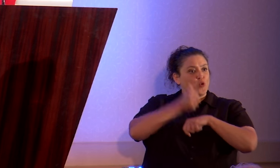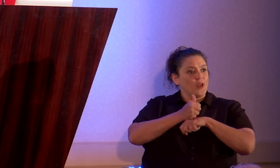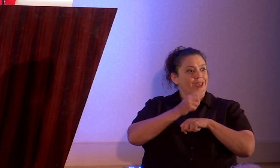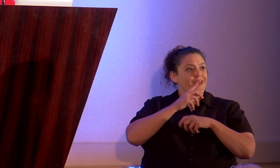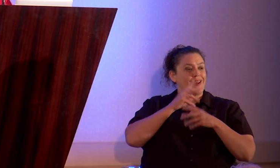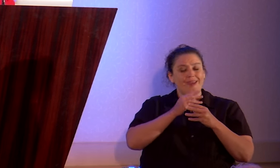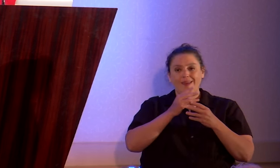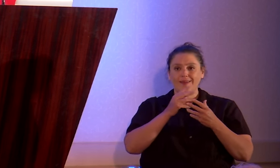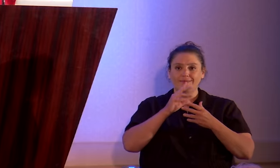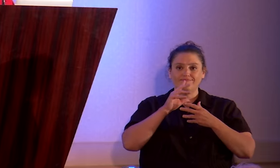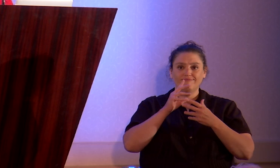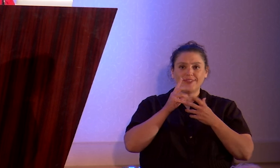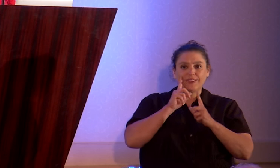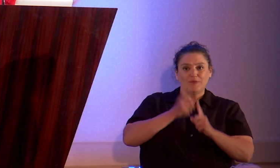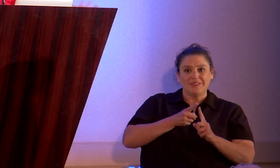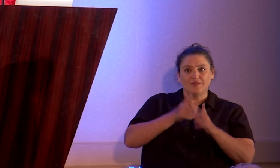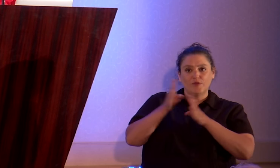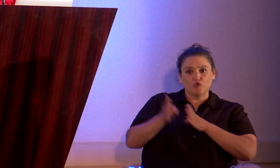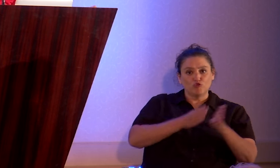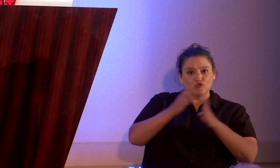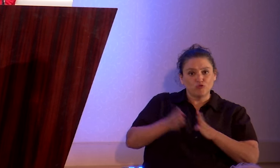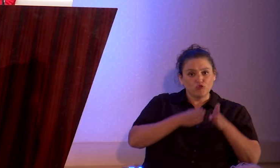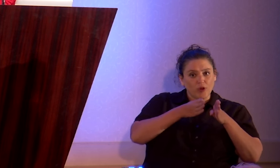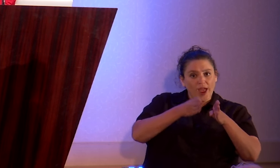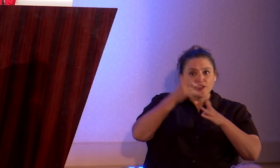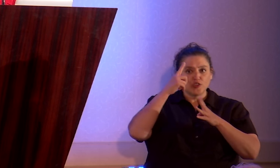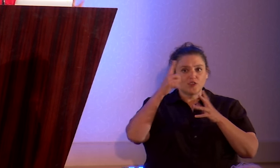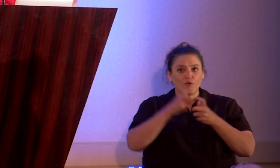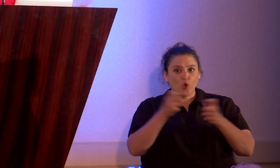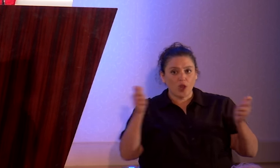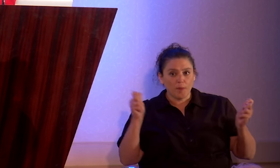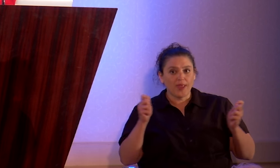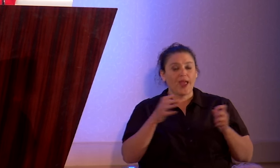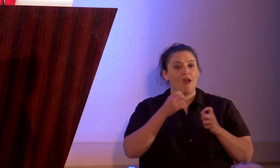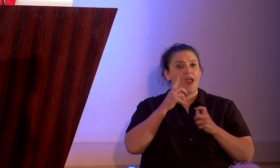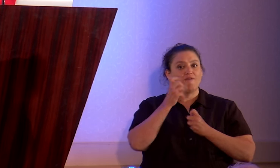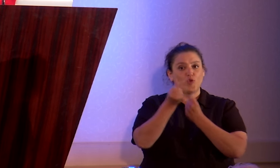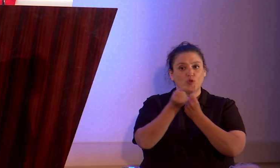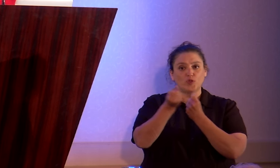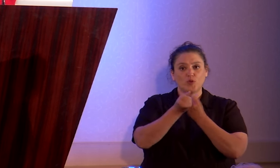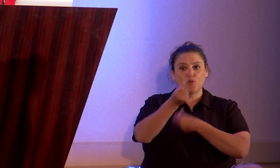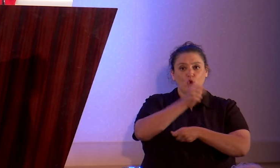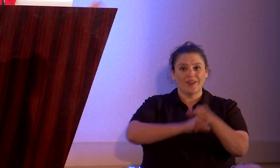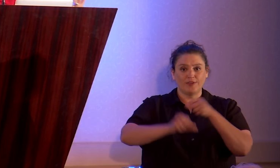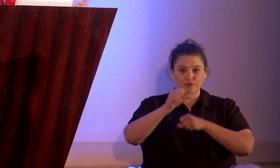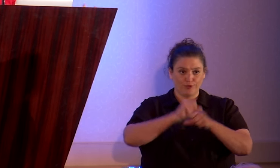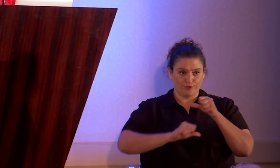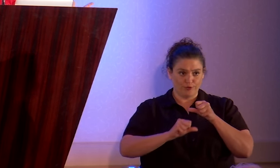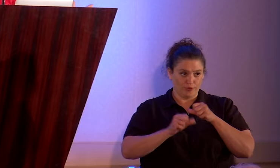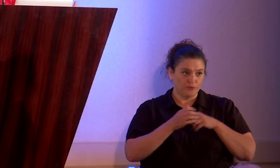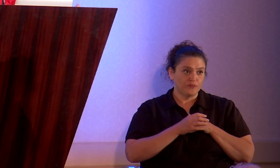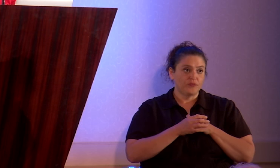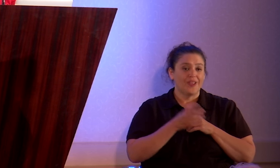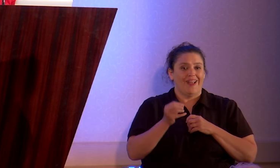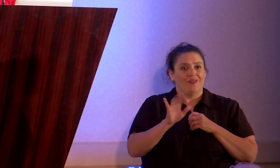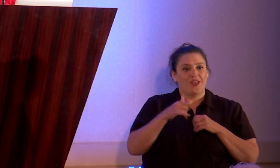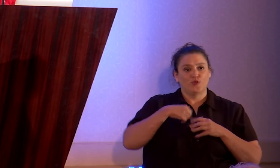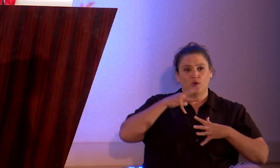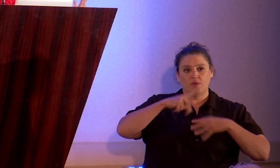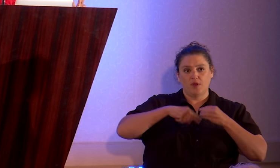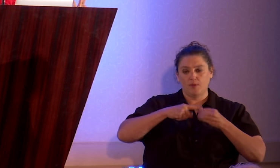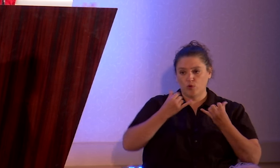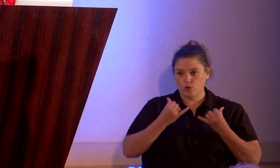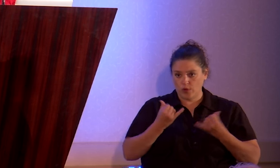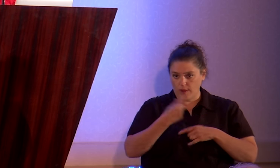circulate specific strategies for coming out and for supporting each other in coming out. And that's what I'm talking about today.